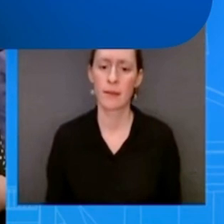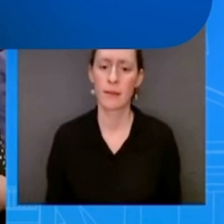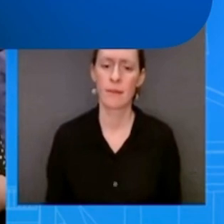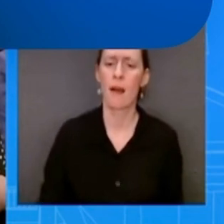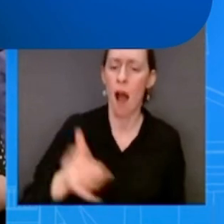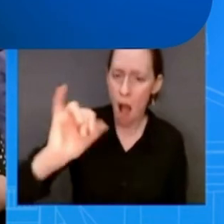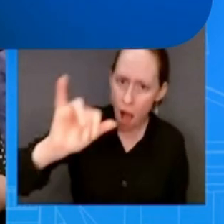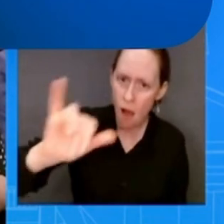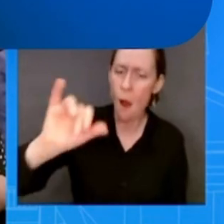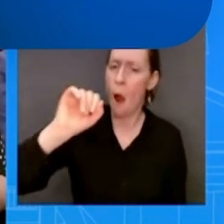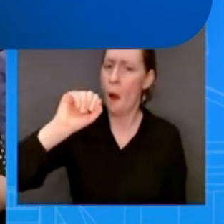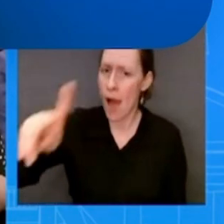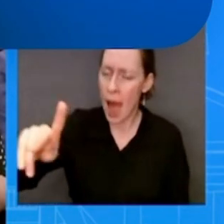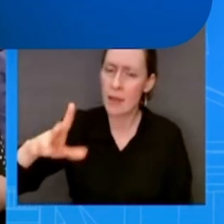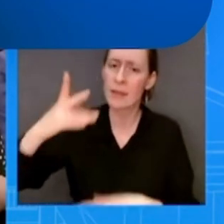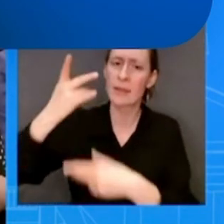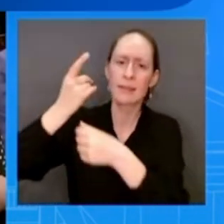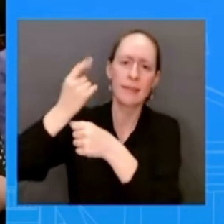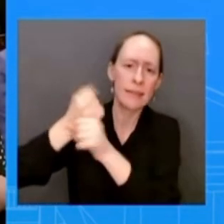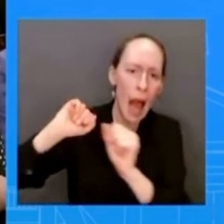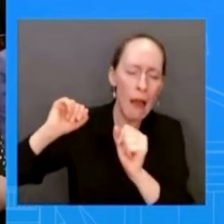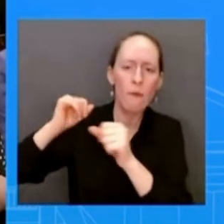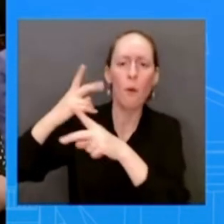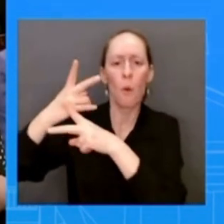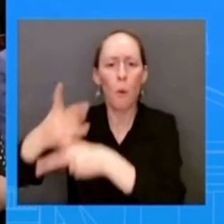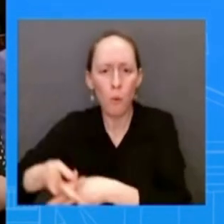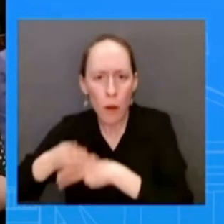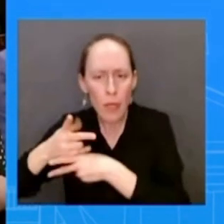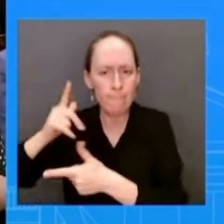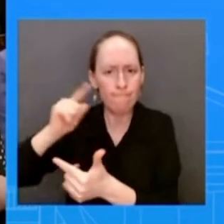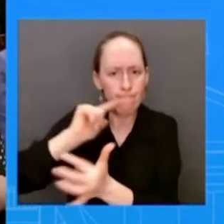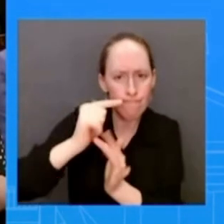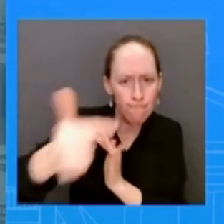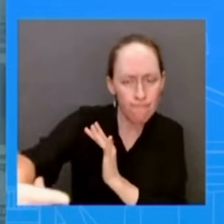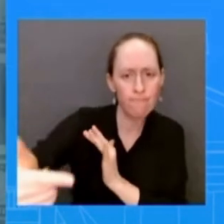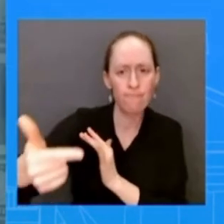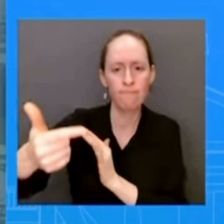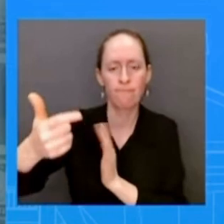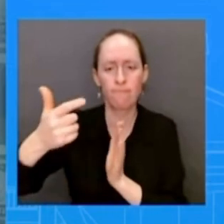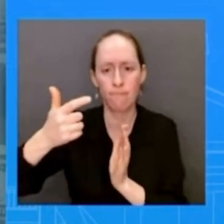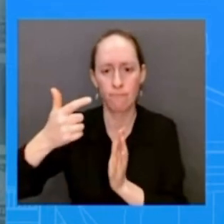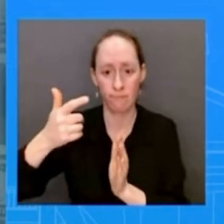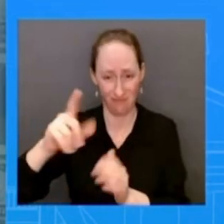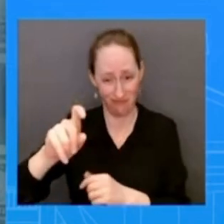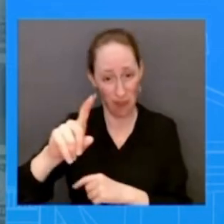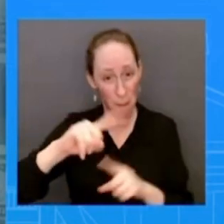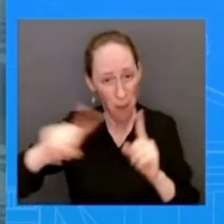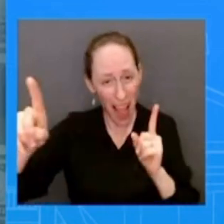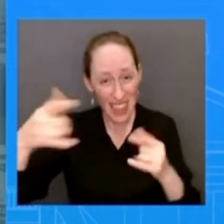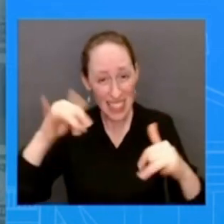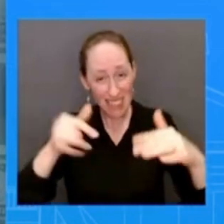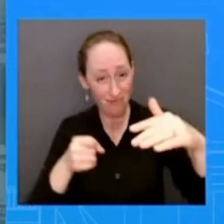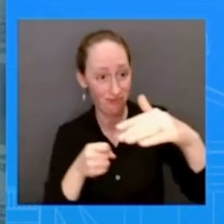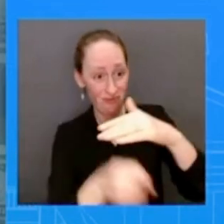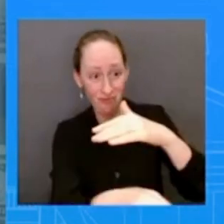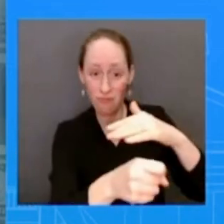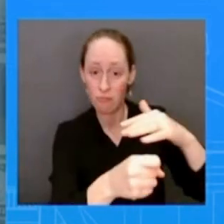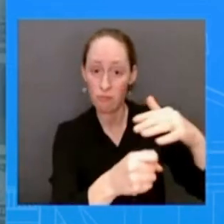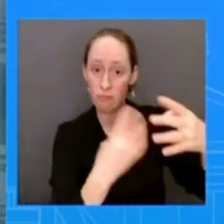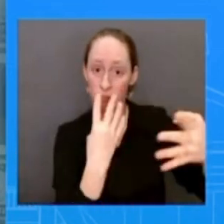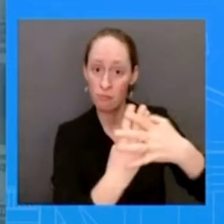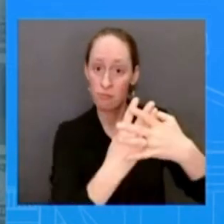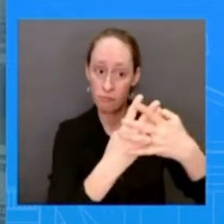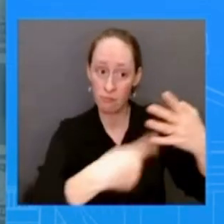instance in which he thinks detaining migrant families can be safe orderly and humane i i'm just not going to get into again that's diving into